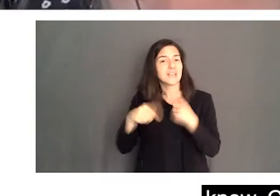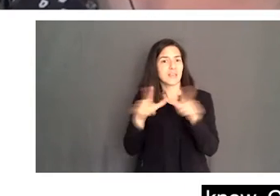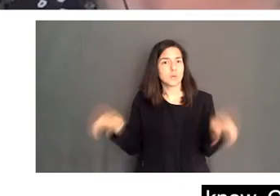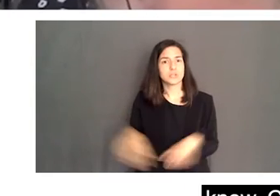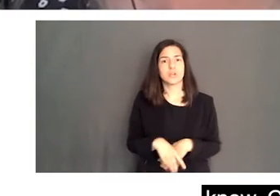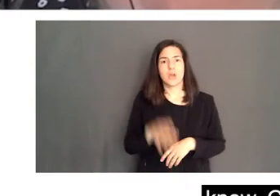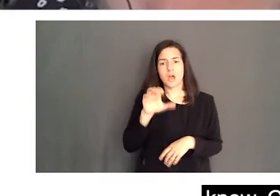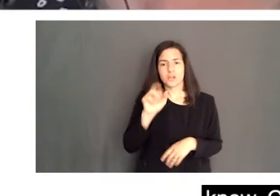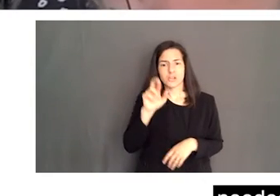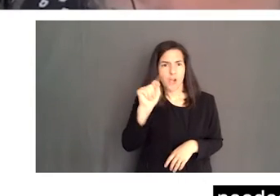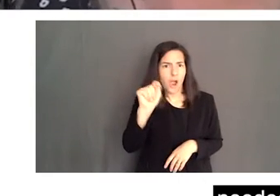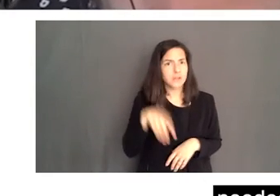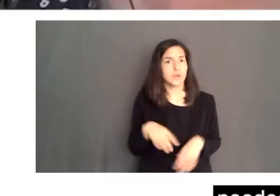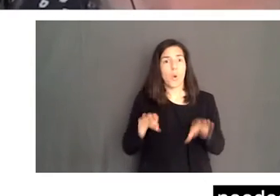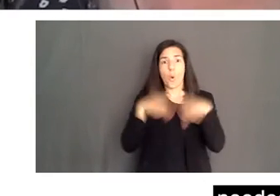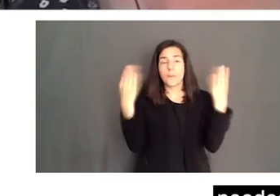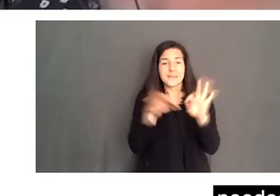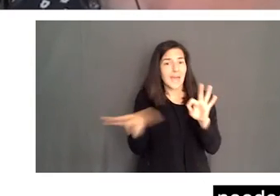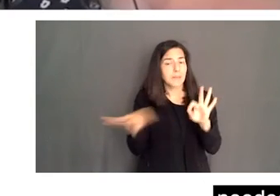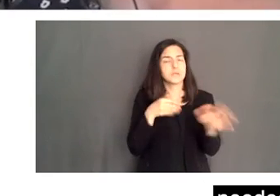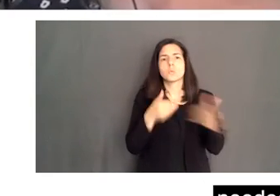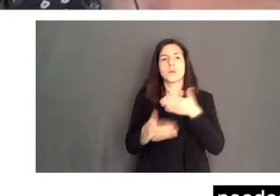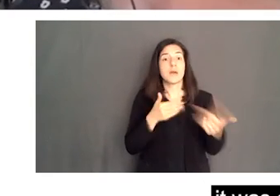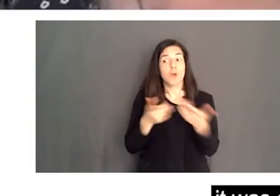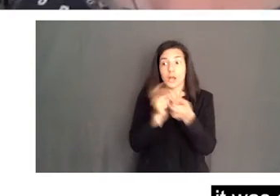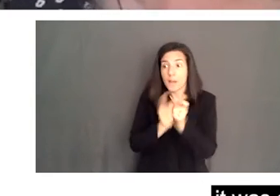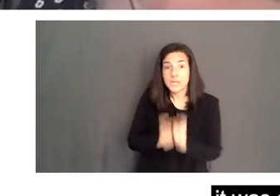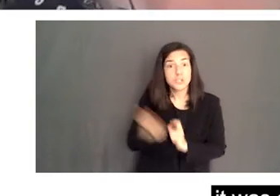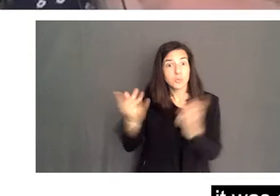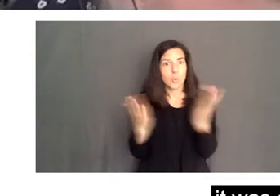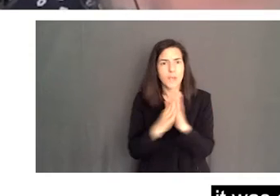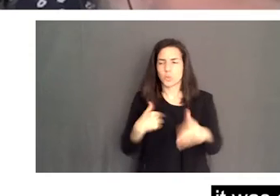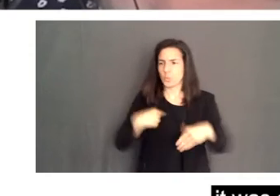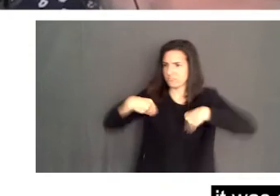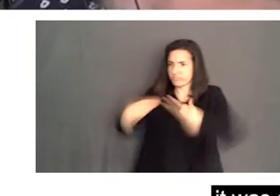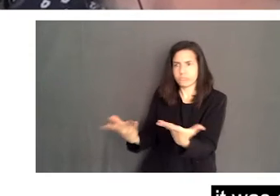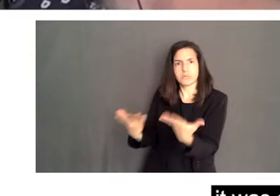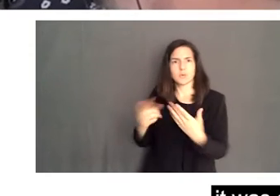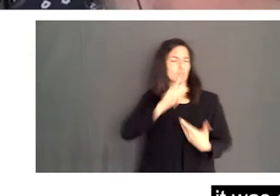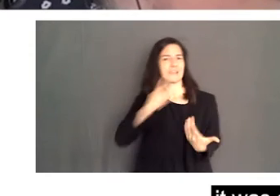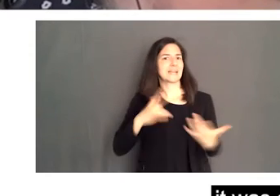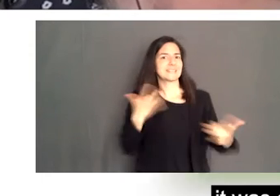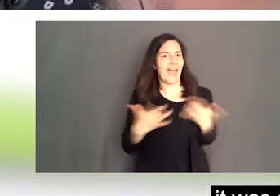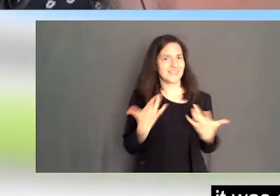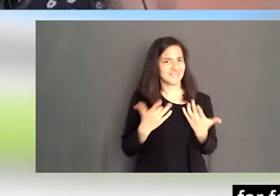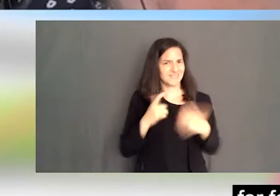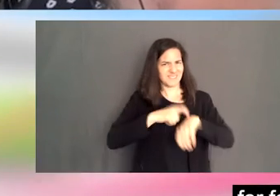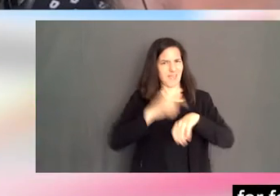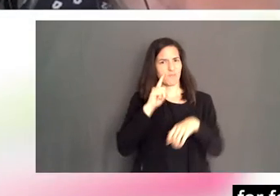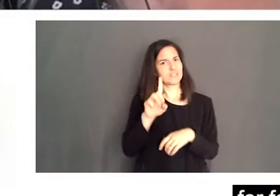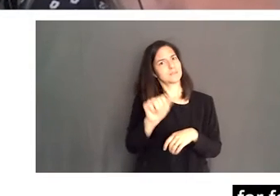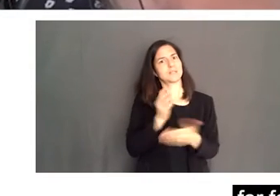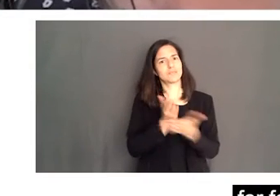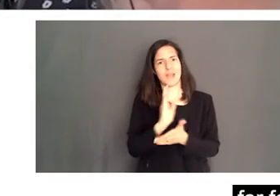open captioning, whatever people needed to participate directly, they got it. And it was a really exciting, it was an exciting time for